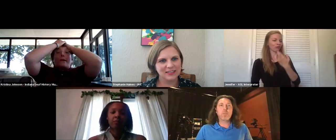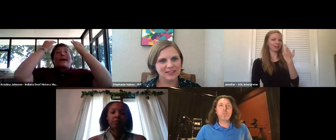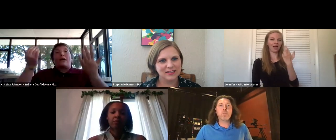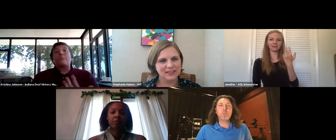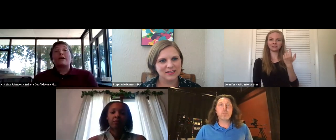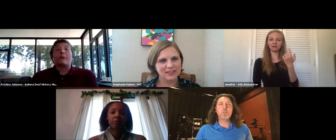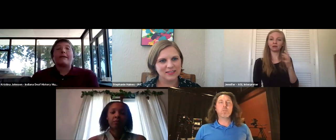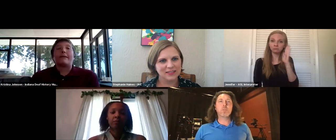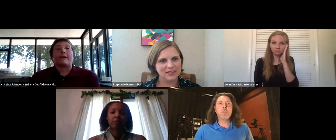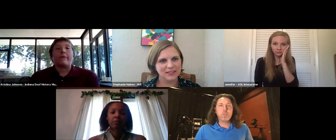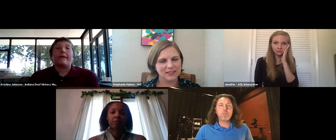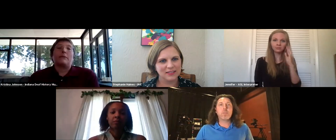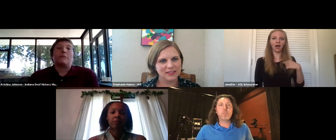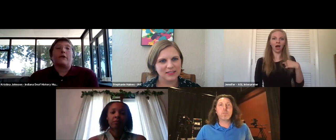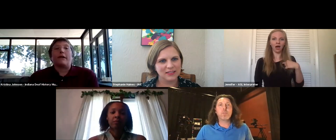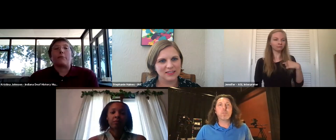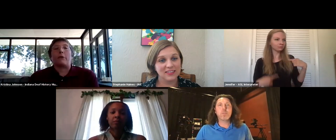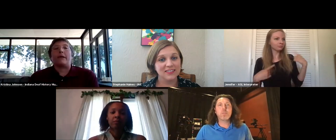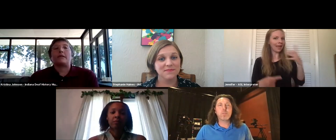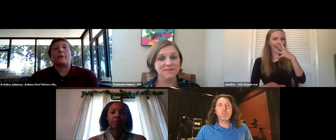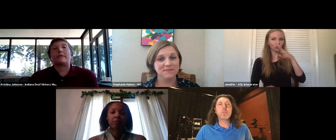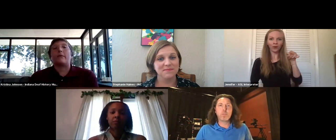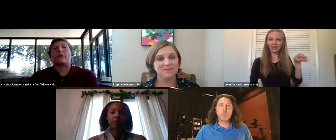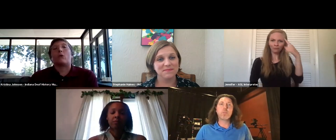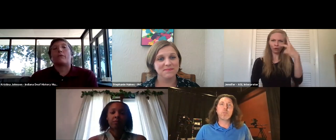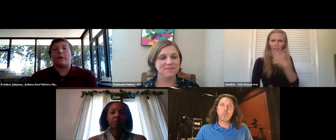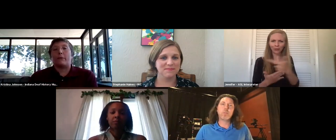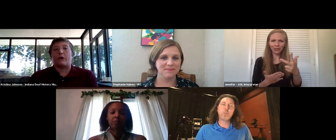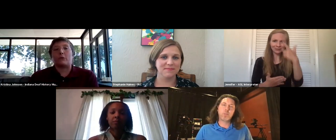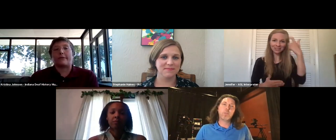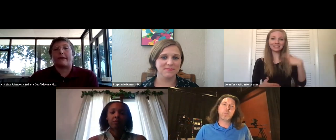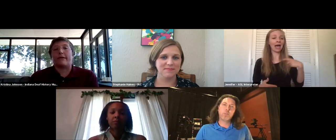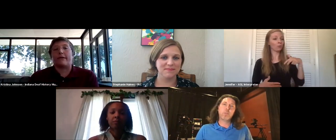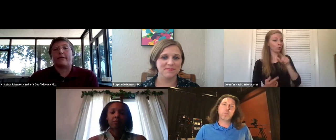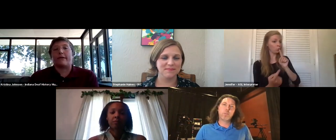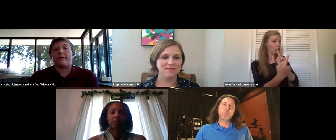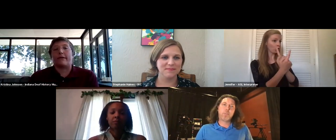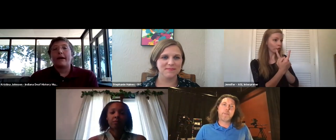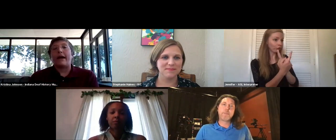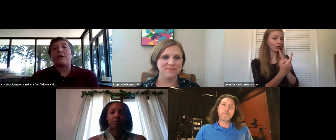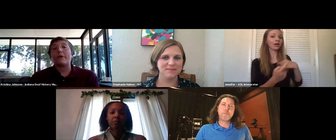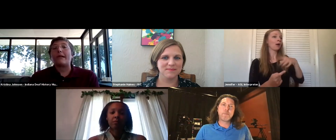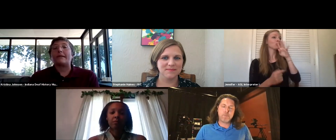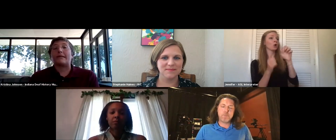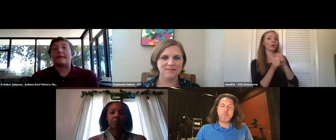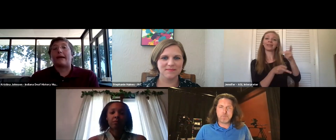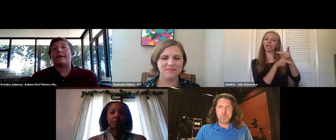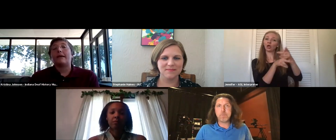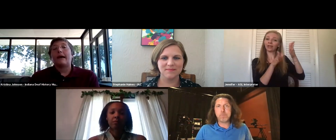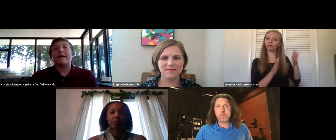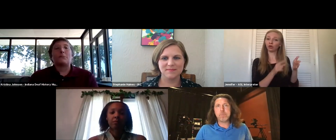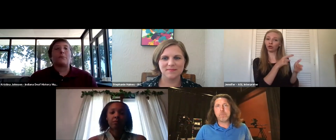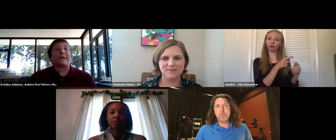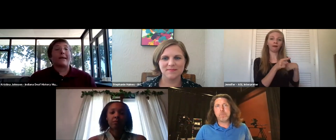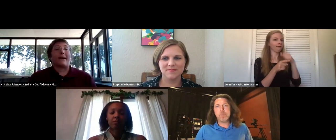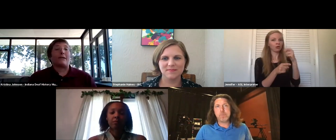oh my God, I've been completely ignoring him for like three weeks because I would go over and I would talk to a caregiver. And I didn't realize I did